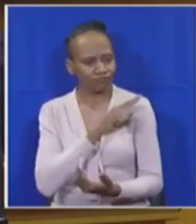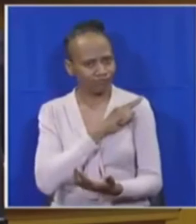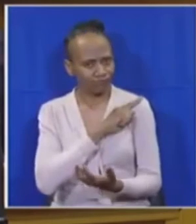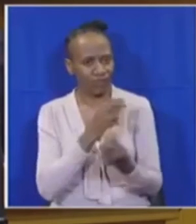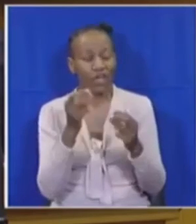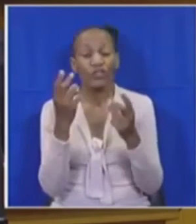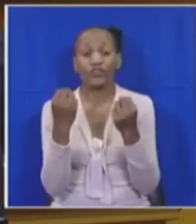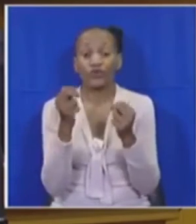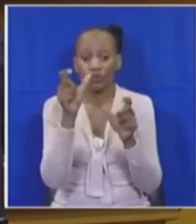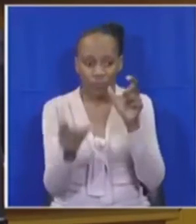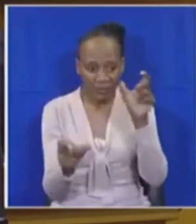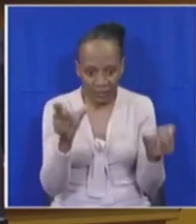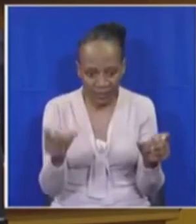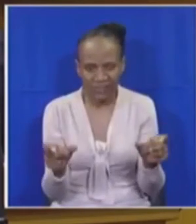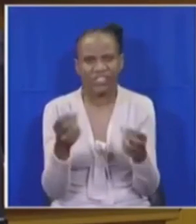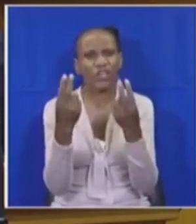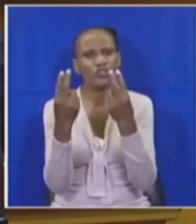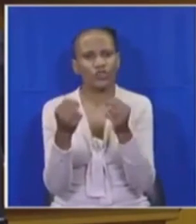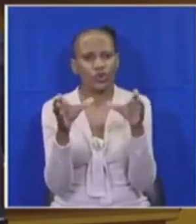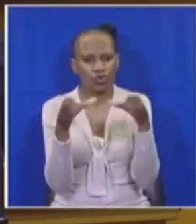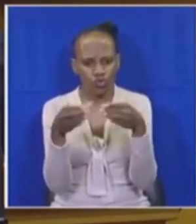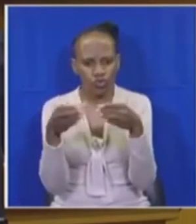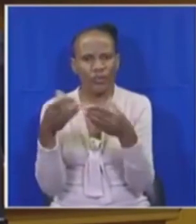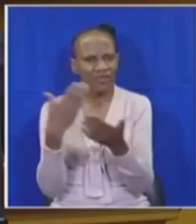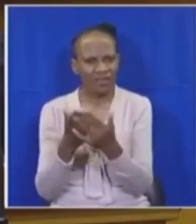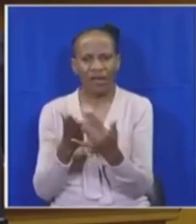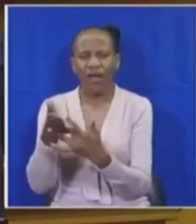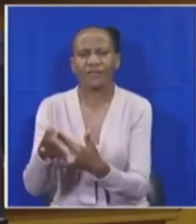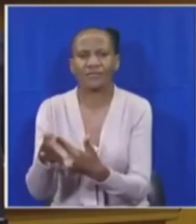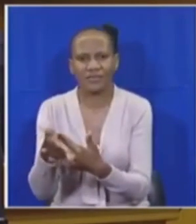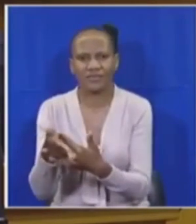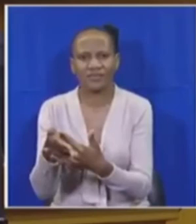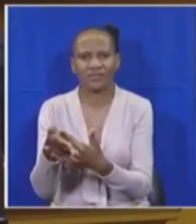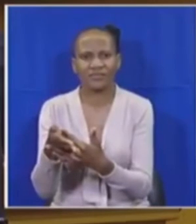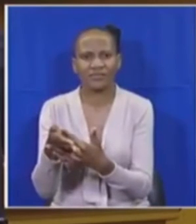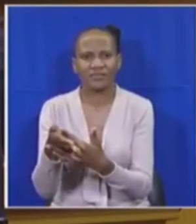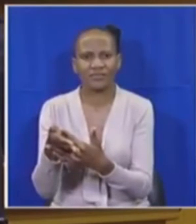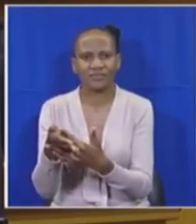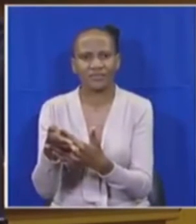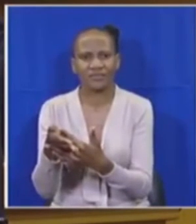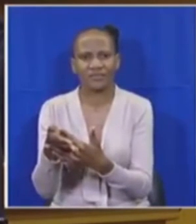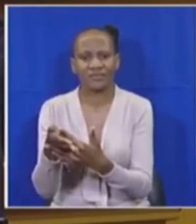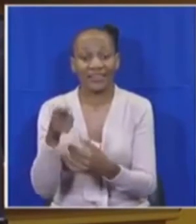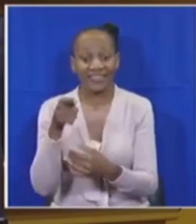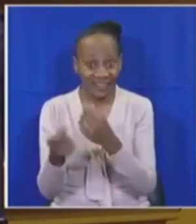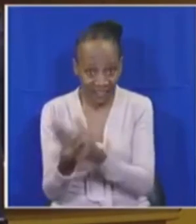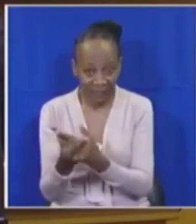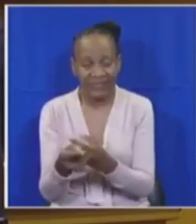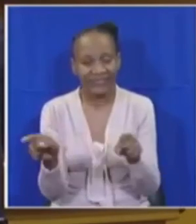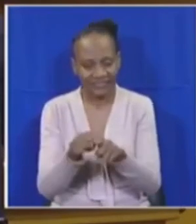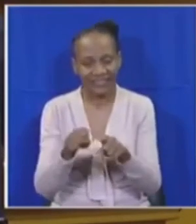players can enter the market as part of radical economic transformation.